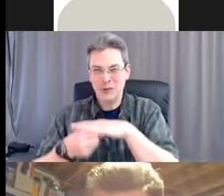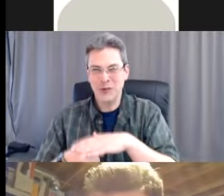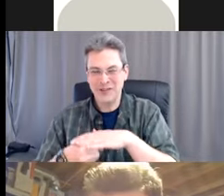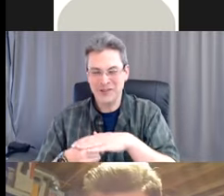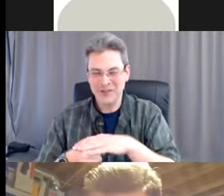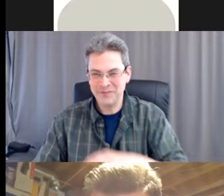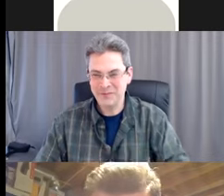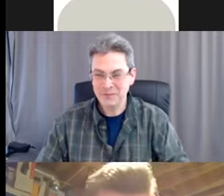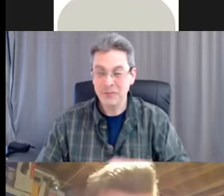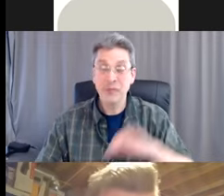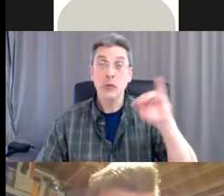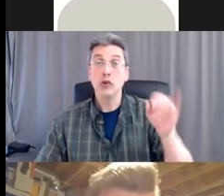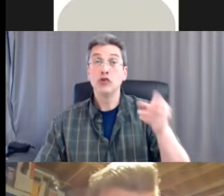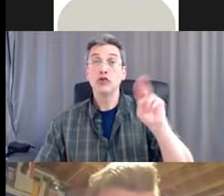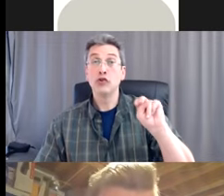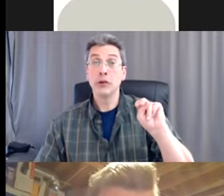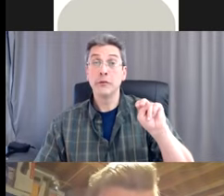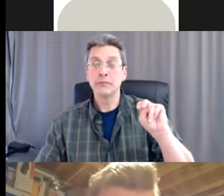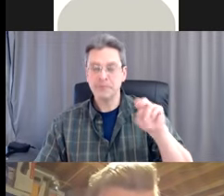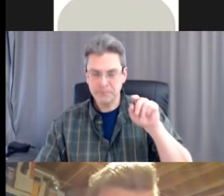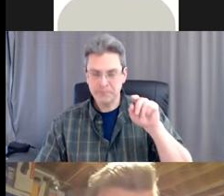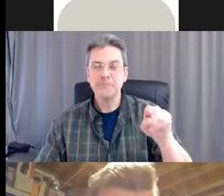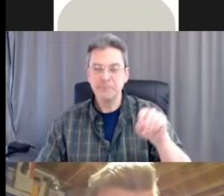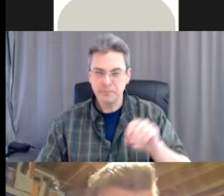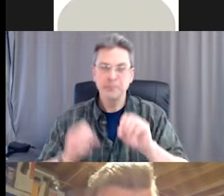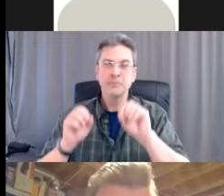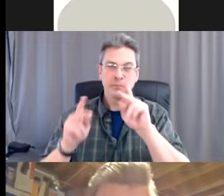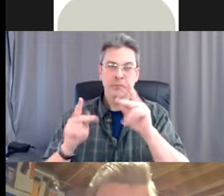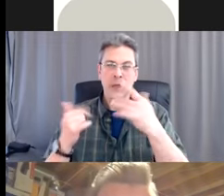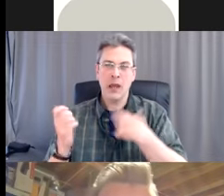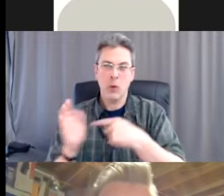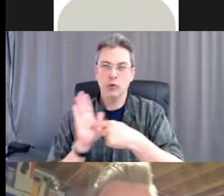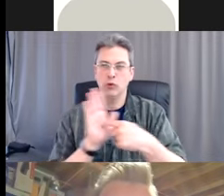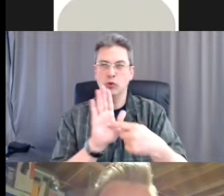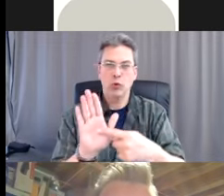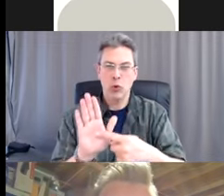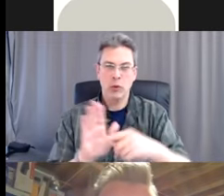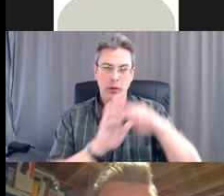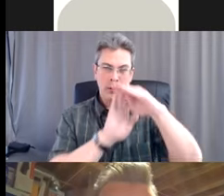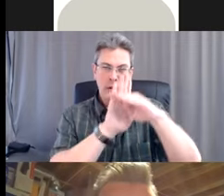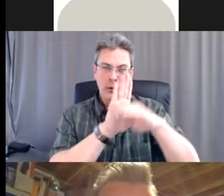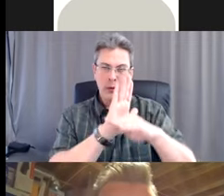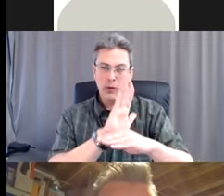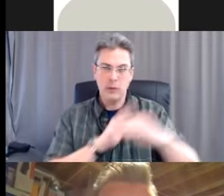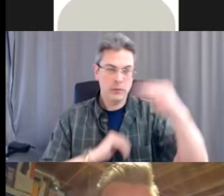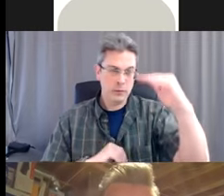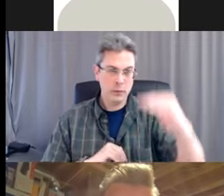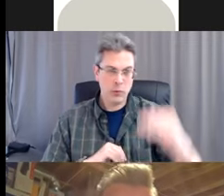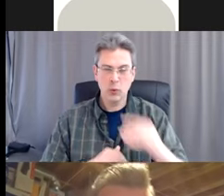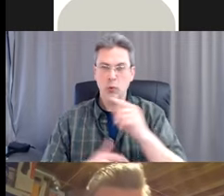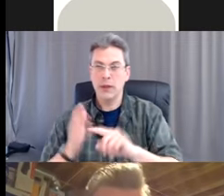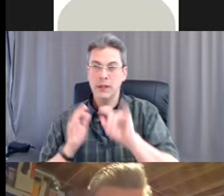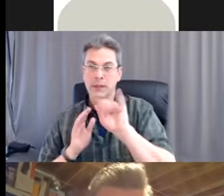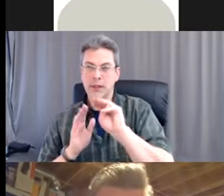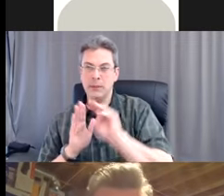like to do is then, um, go to some of the resources that Tim has put together. Um, you can